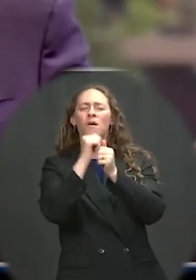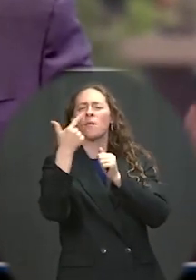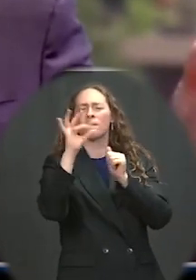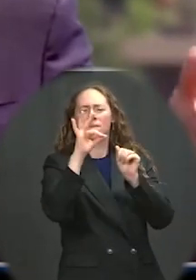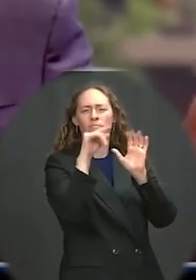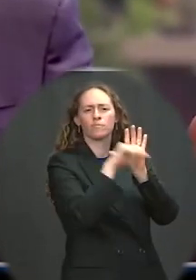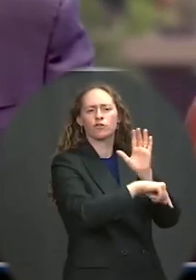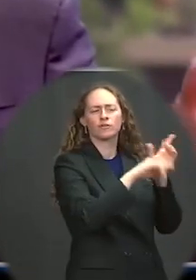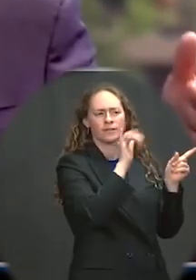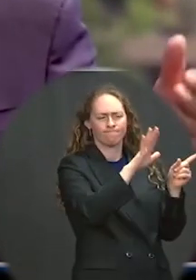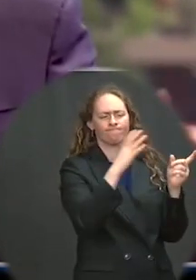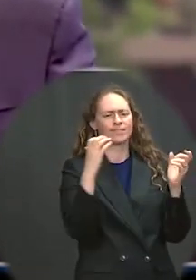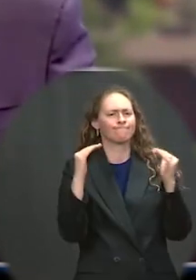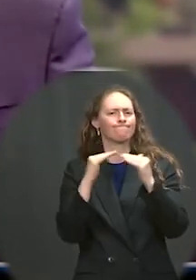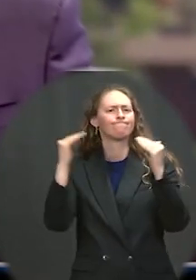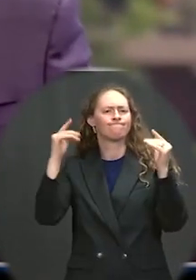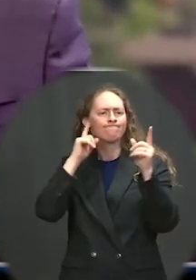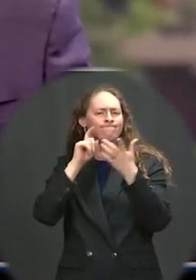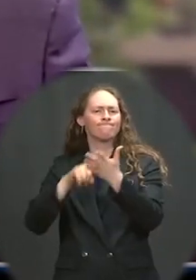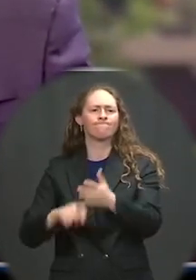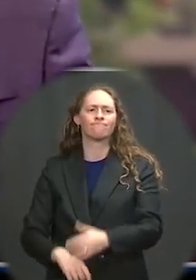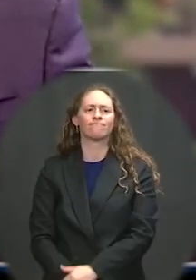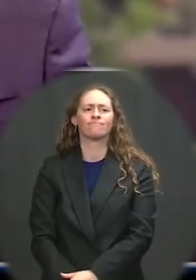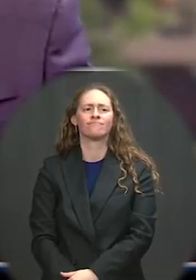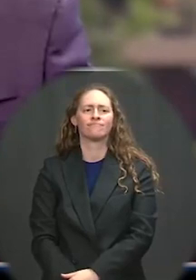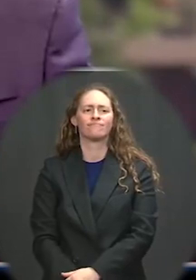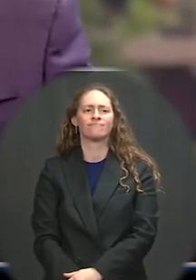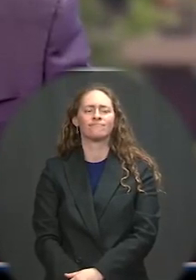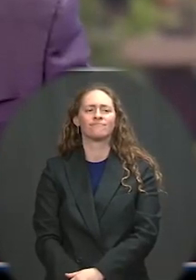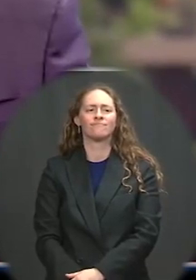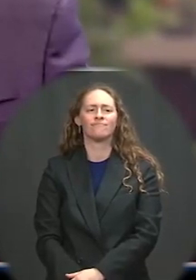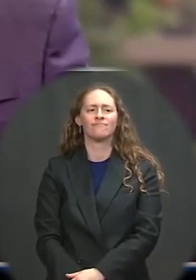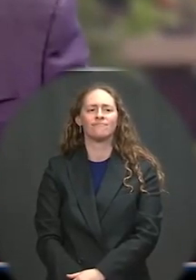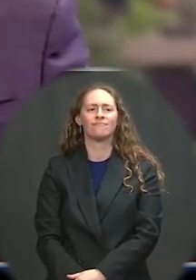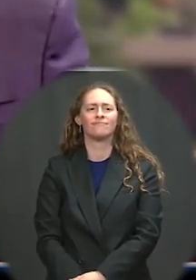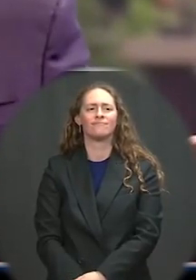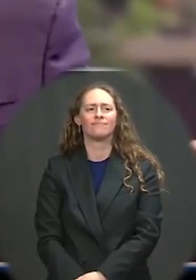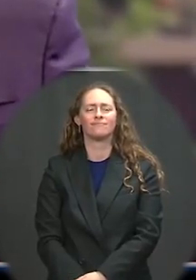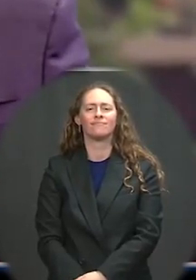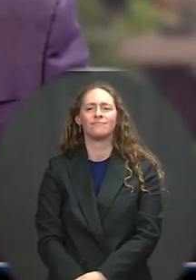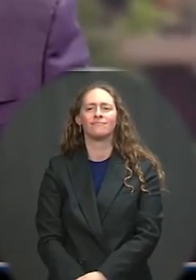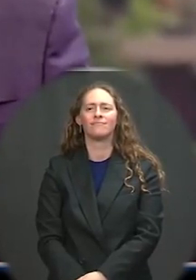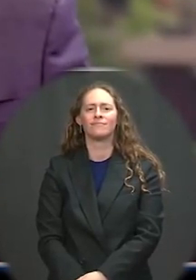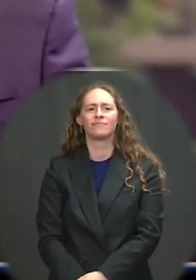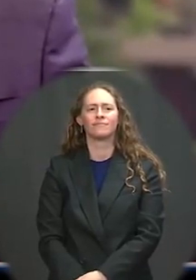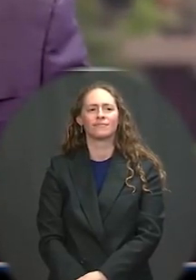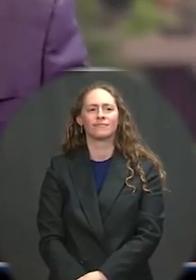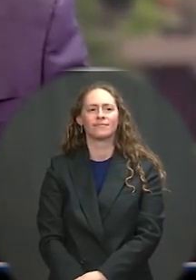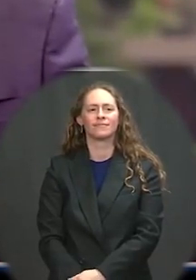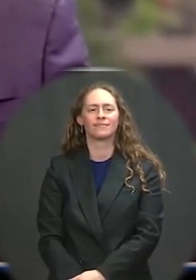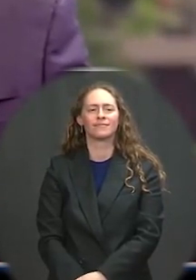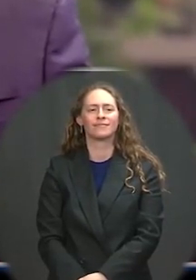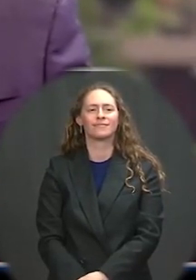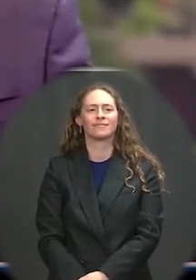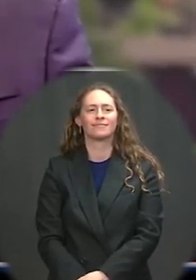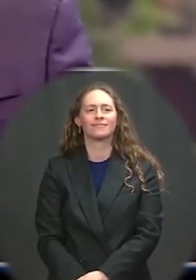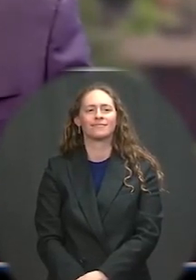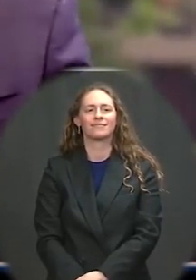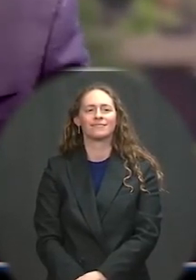and experience that exists in our country and deliver on the promise of the American dream for all America.